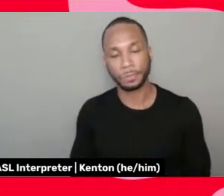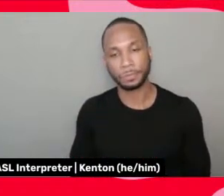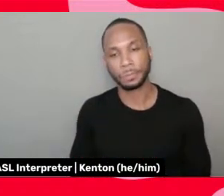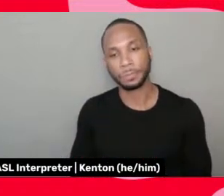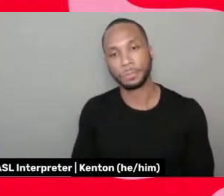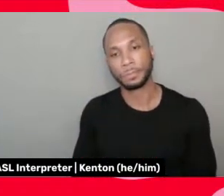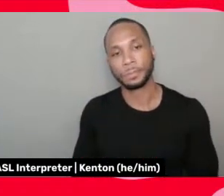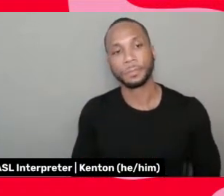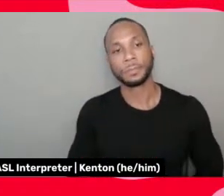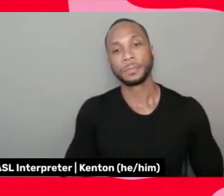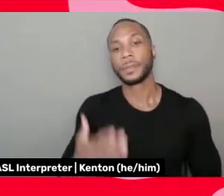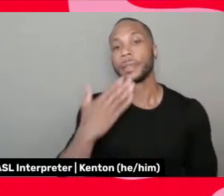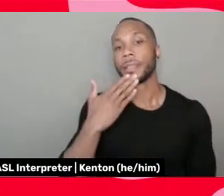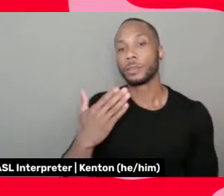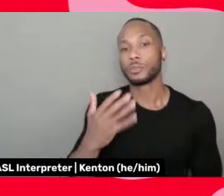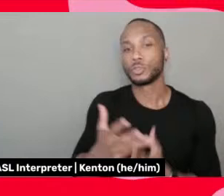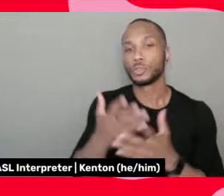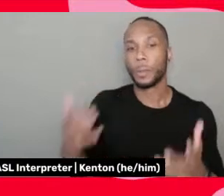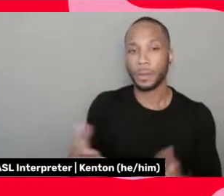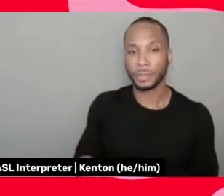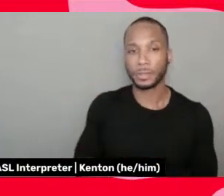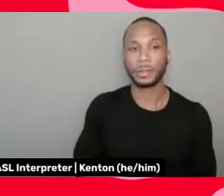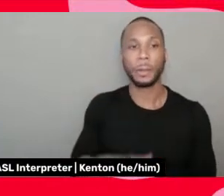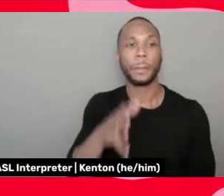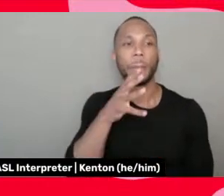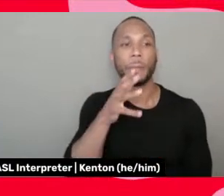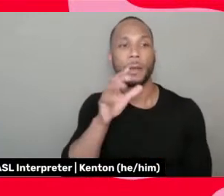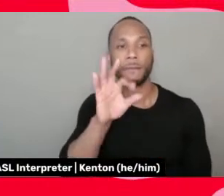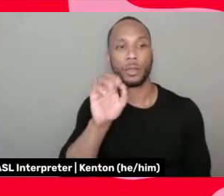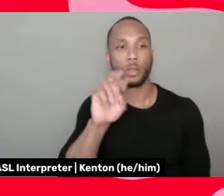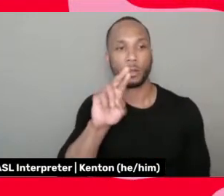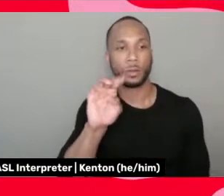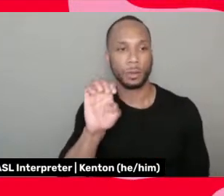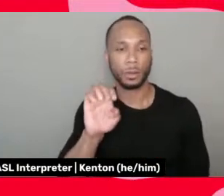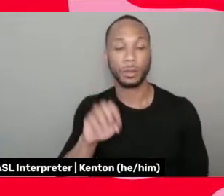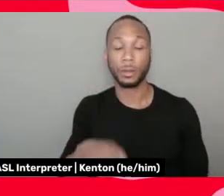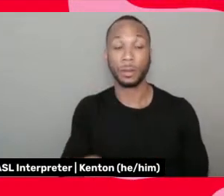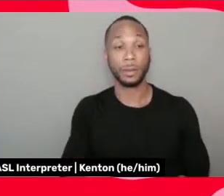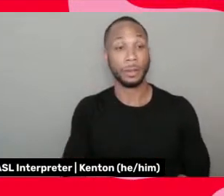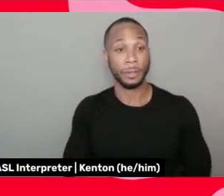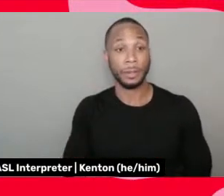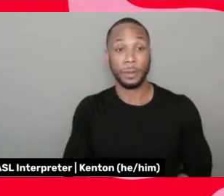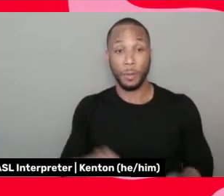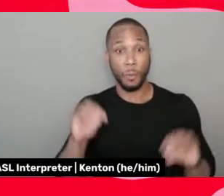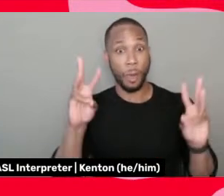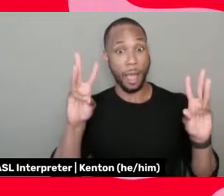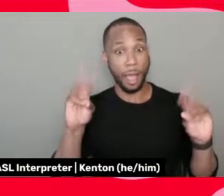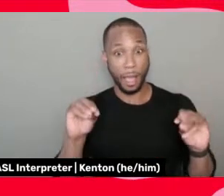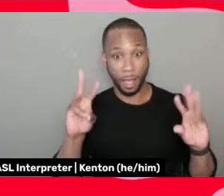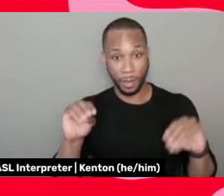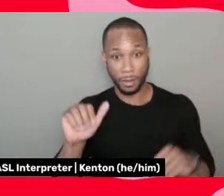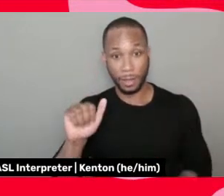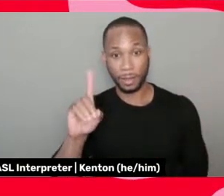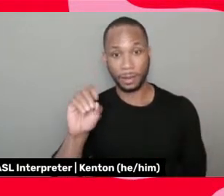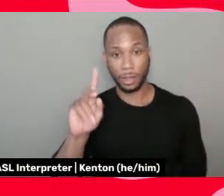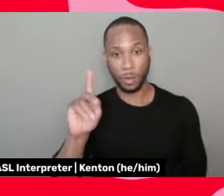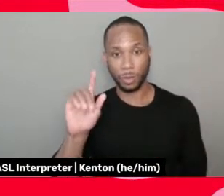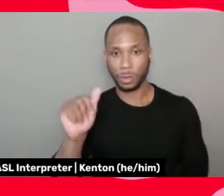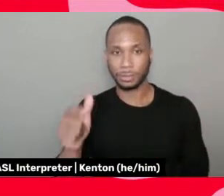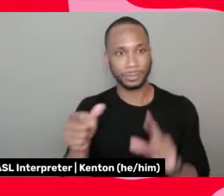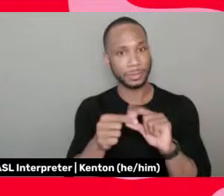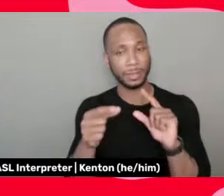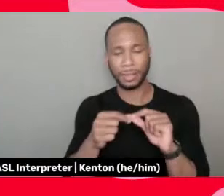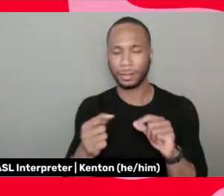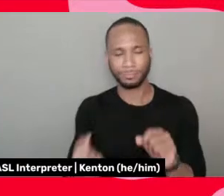Thank you, Ms. Adekola. Mama Fern. Wow. So much Adekola is, is saying that I can